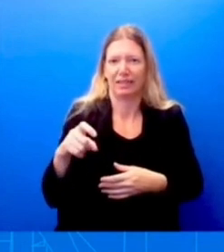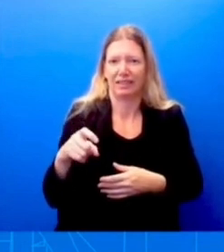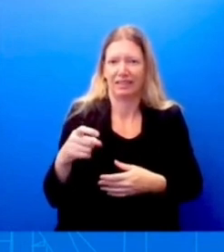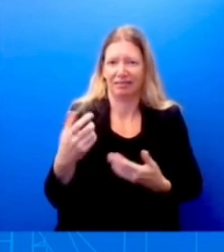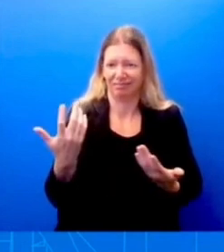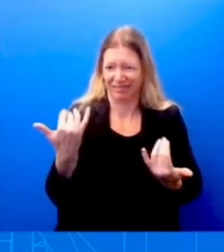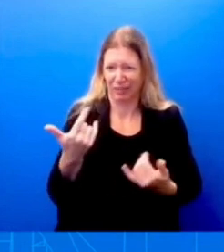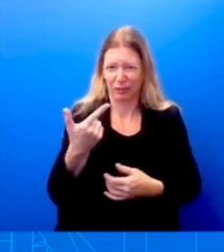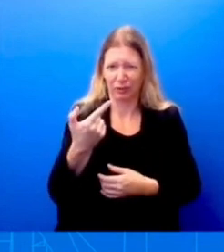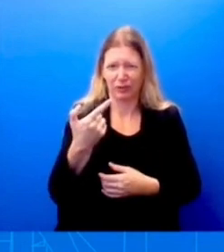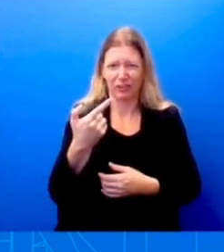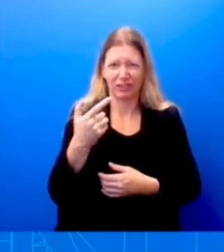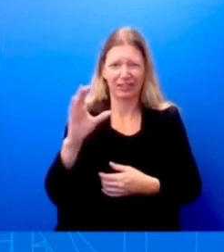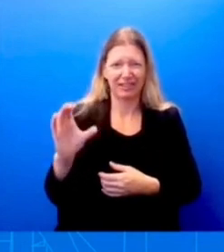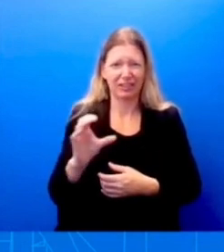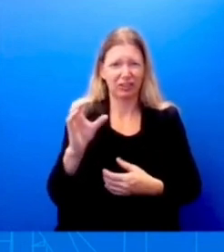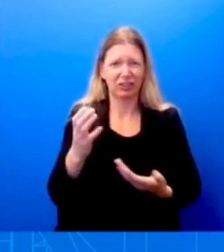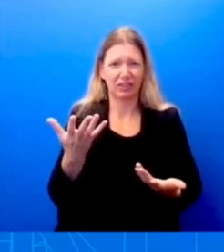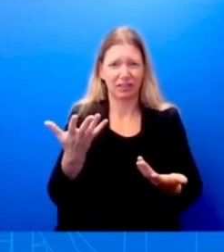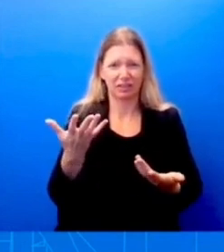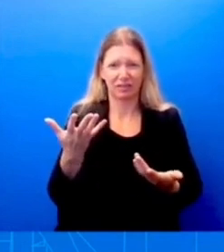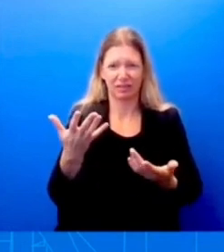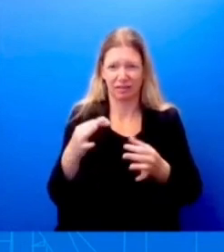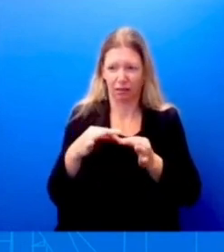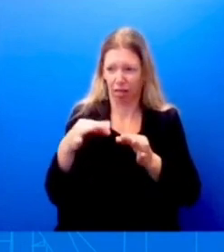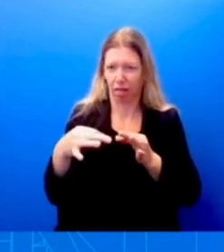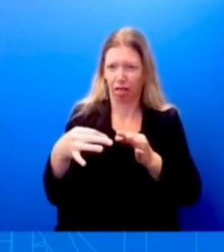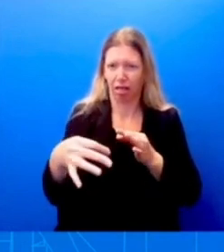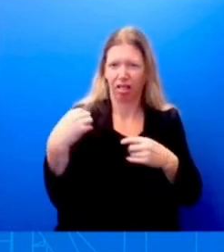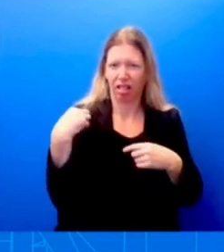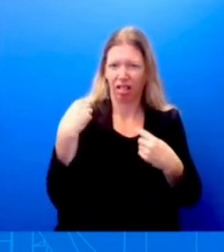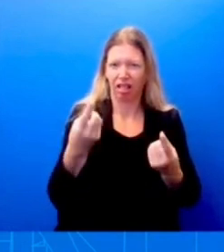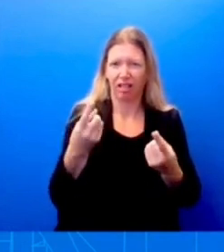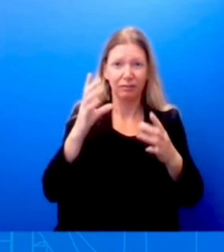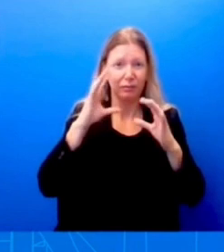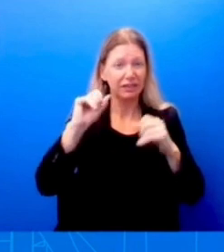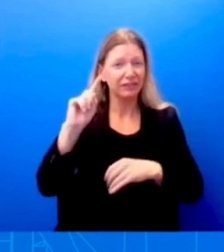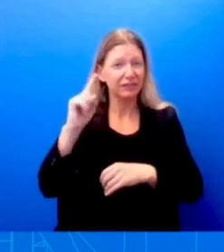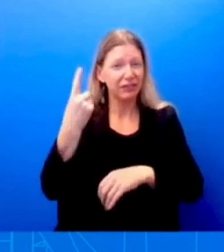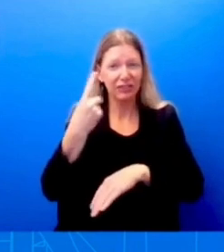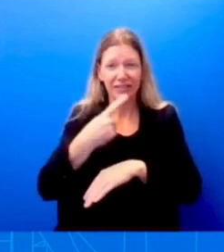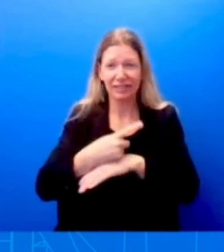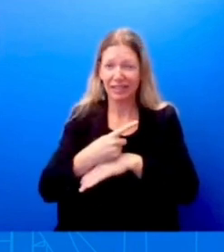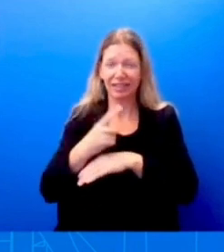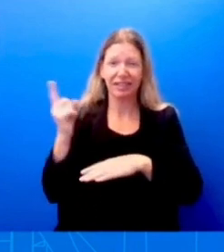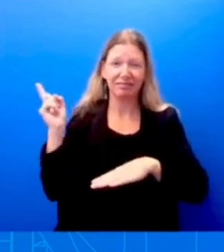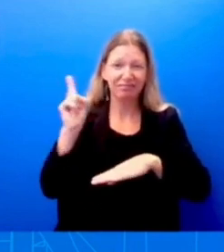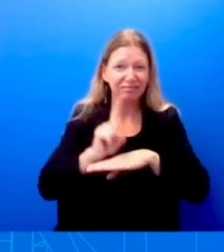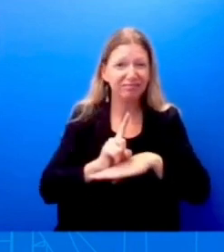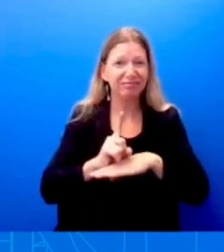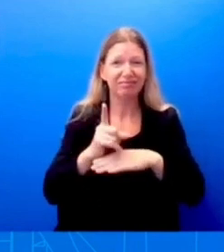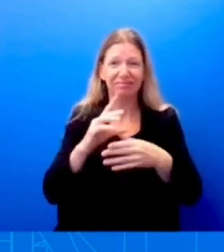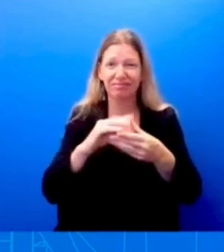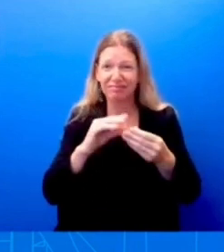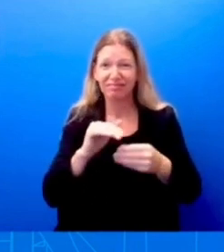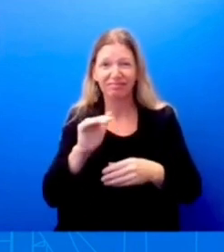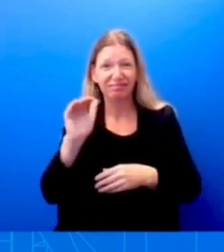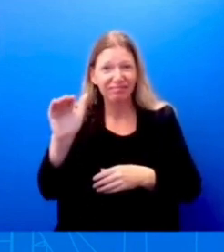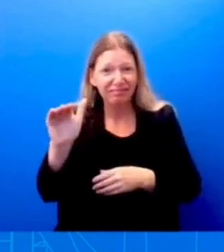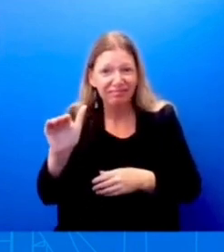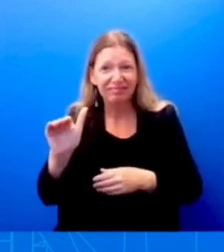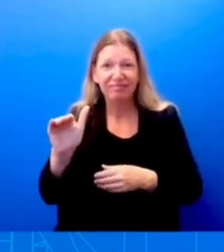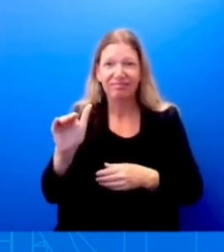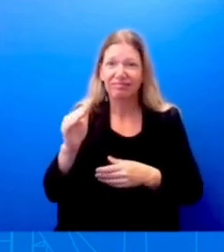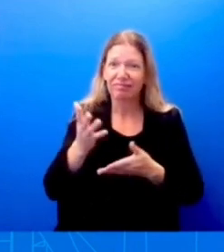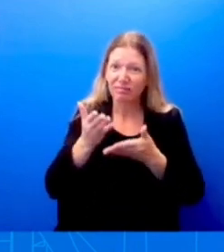look, the President, even on his first day, as we've said many times before, he put forth an immigration reform legislation